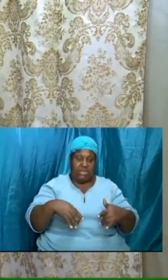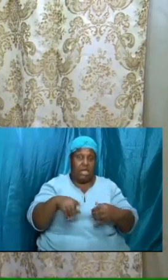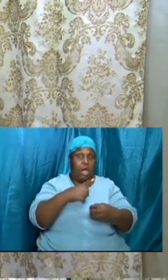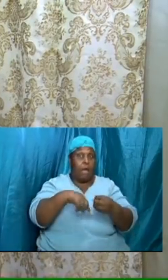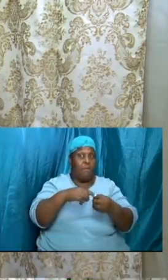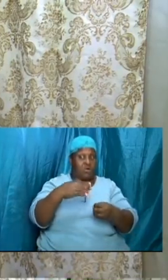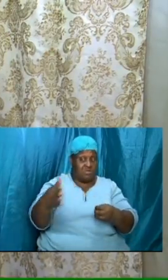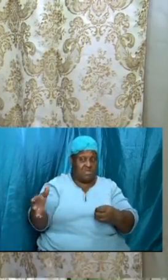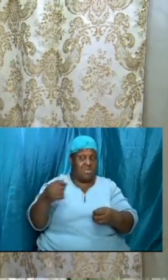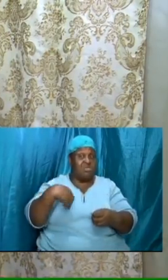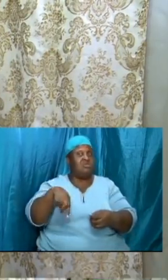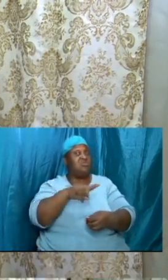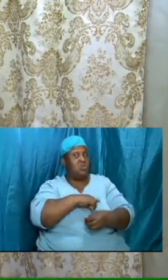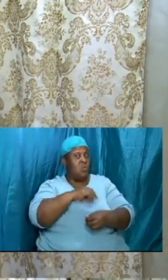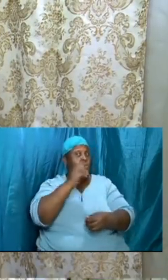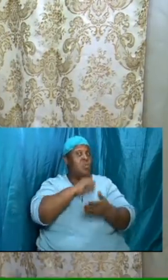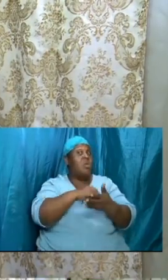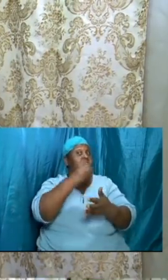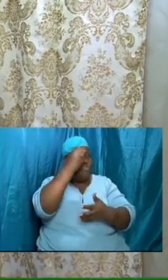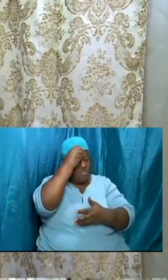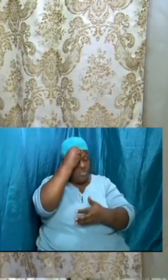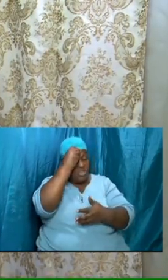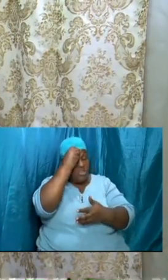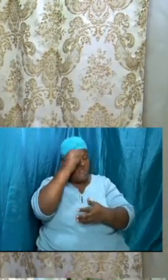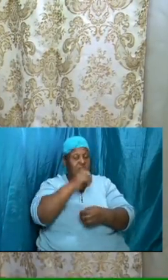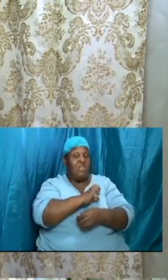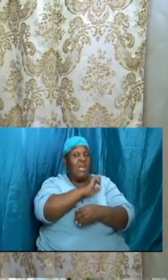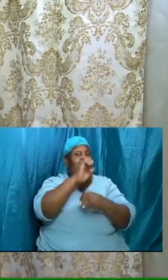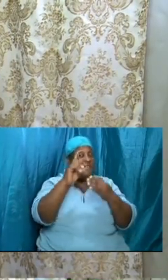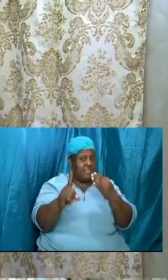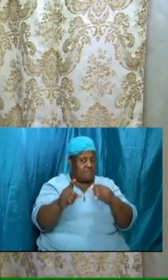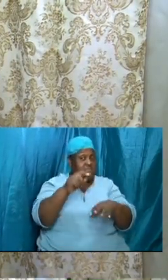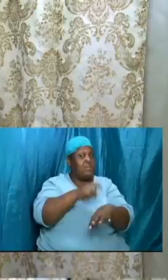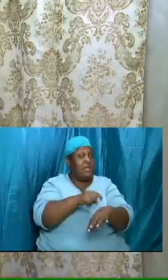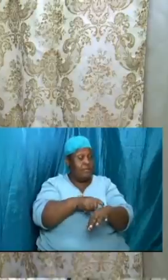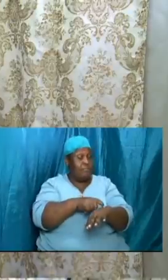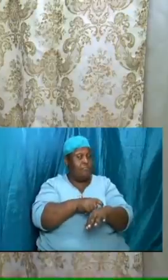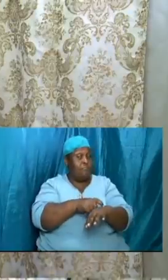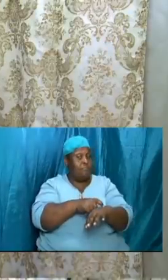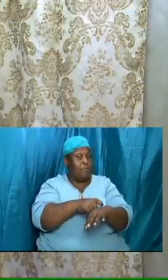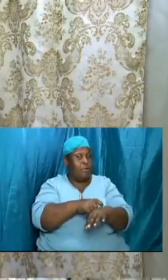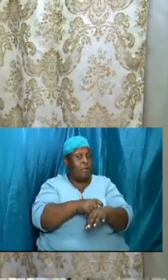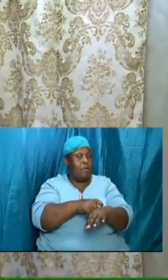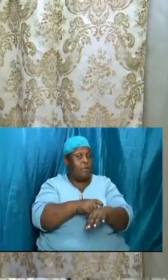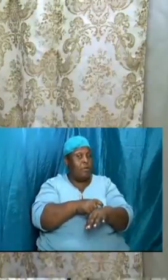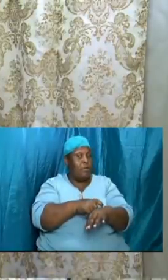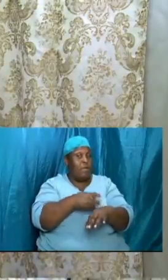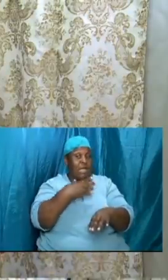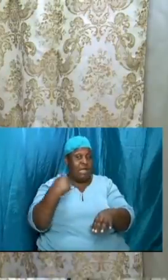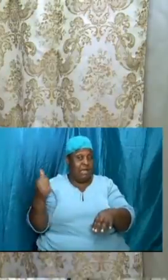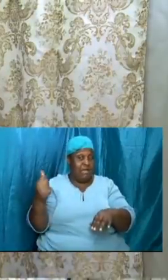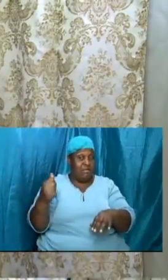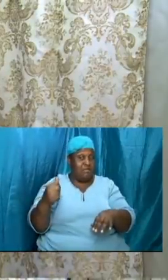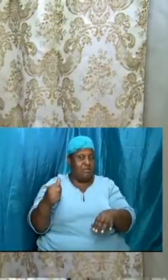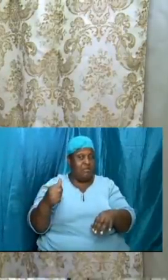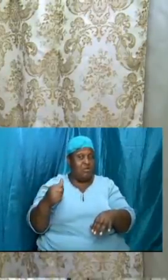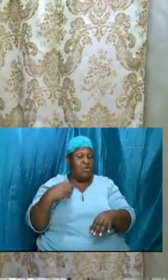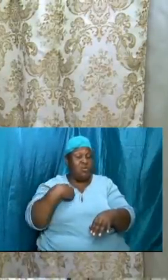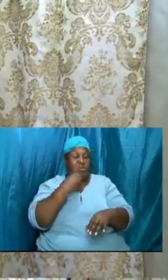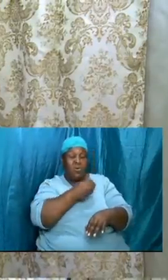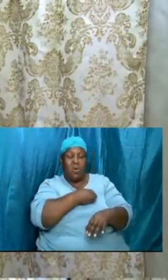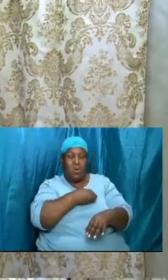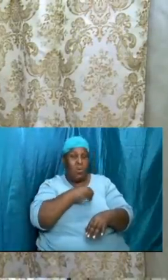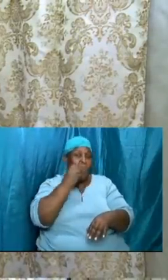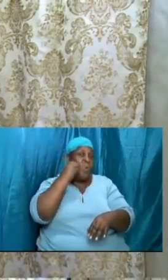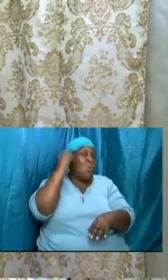about end time affairs and yet the affairs at home is not in order let